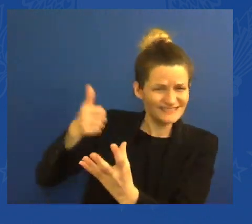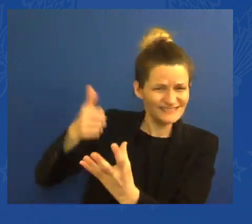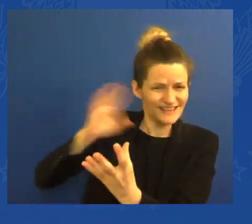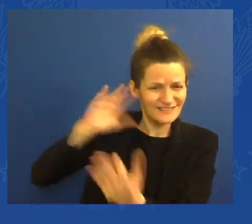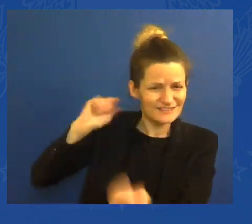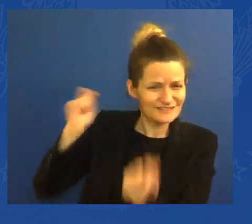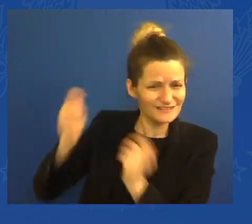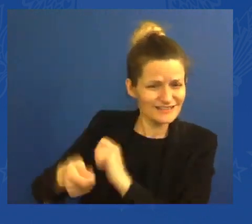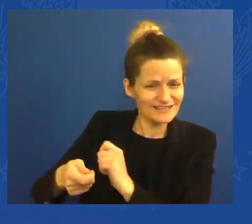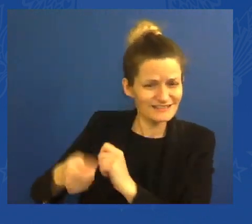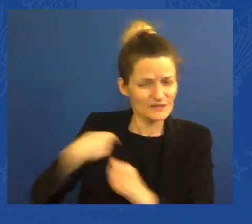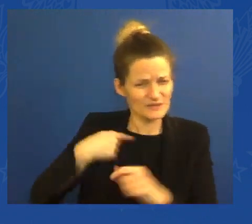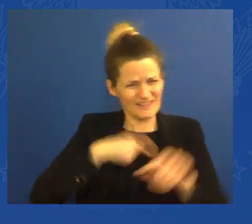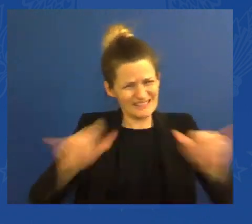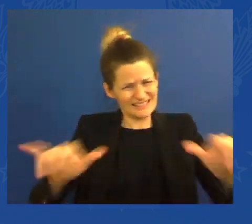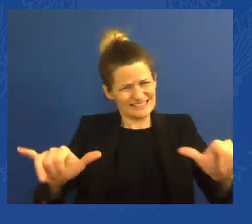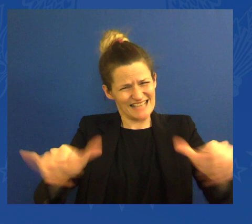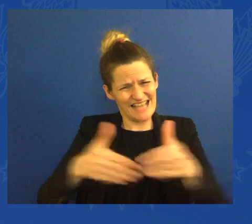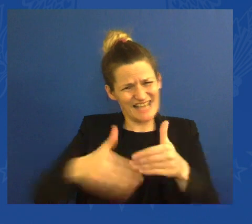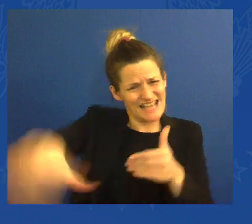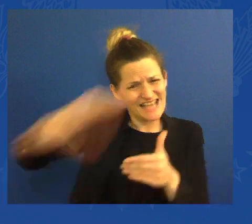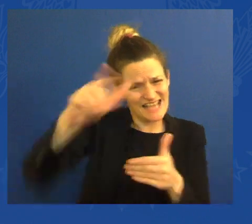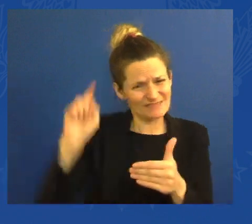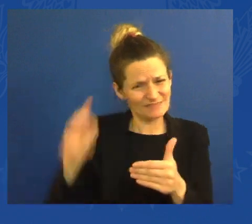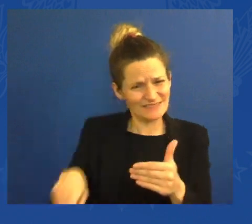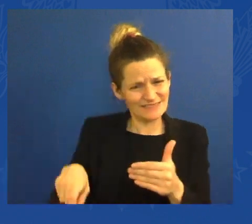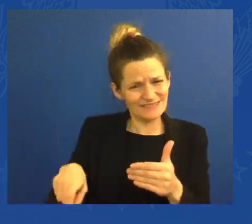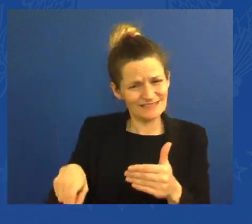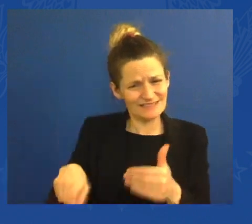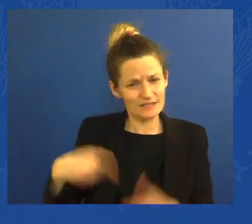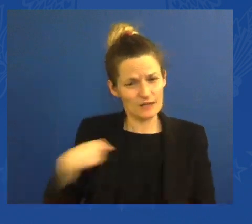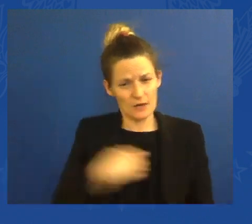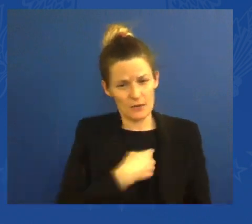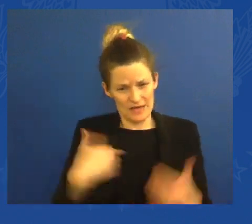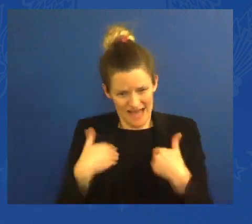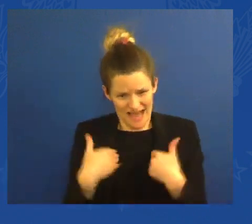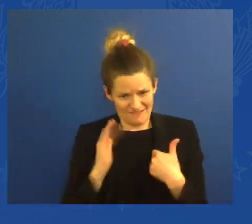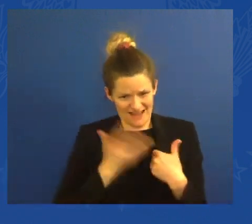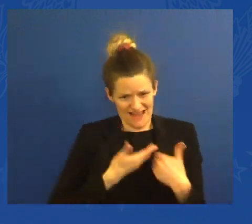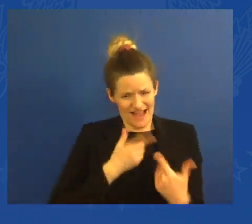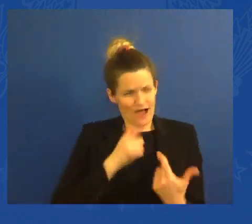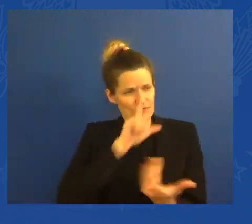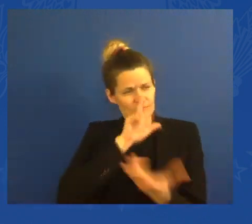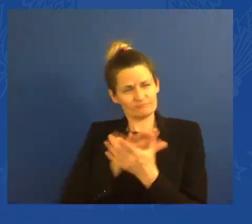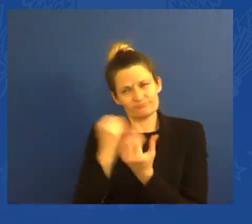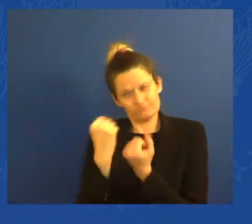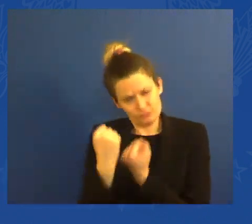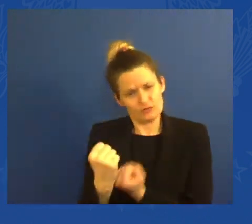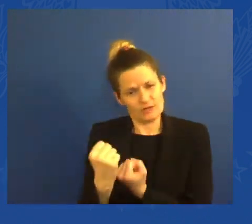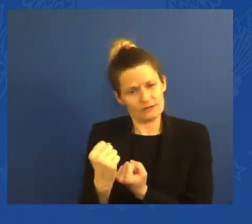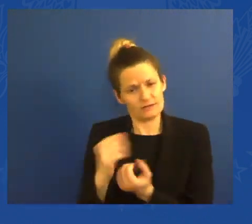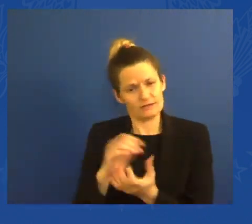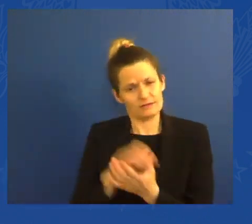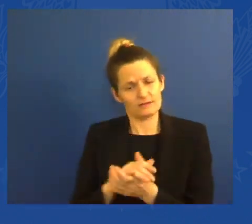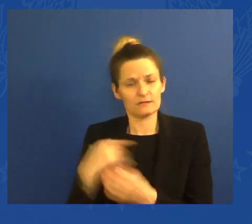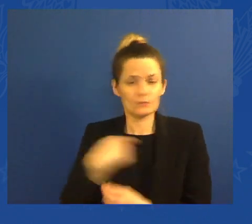hold these truths to be self-evident. Again, we're not perfect. We're not even close. But we never have walked away. perfect.